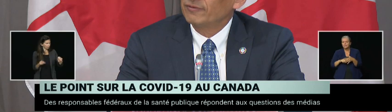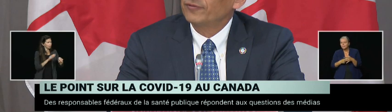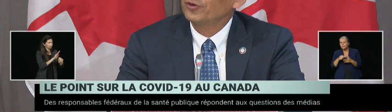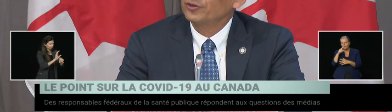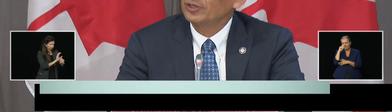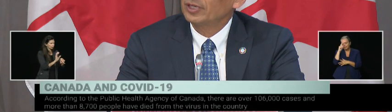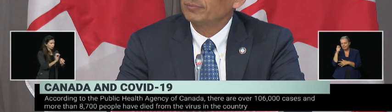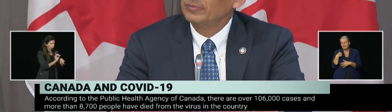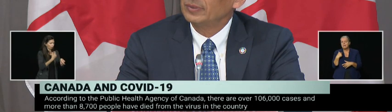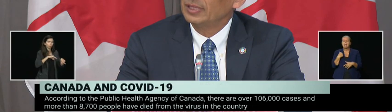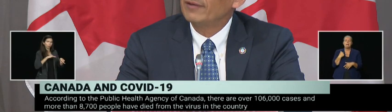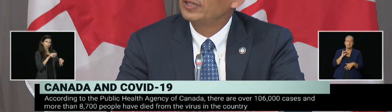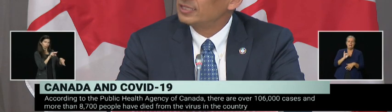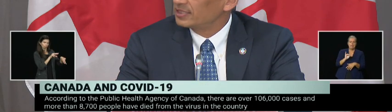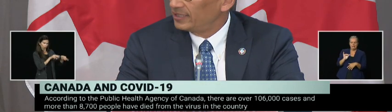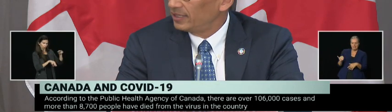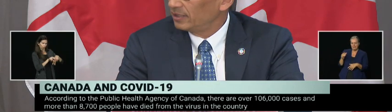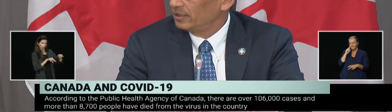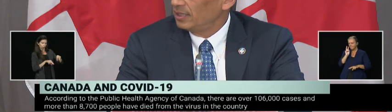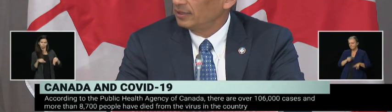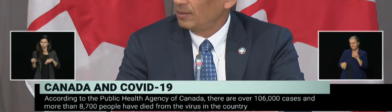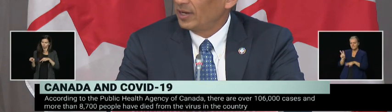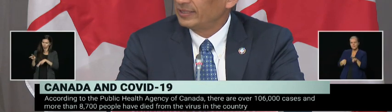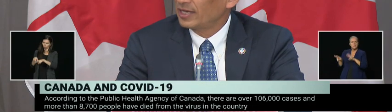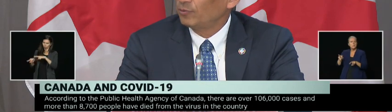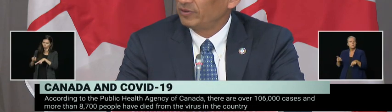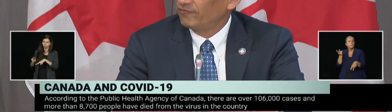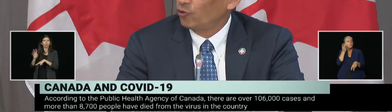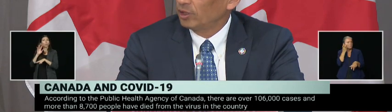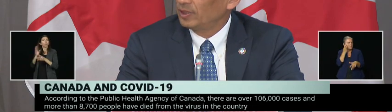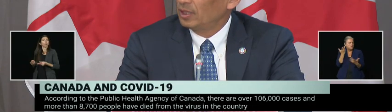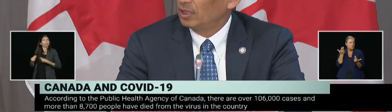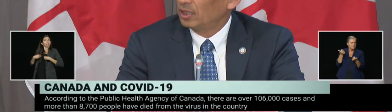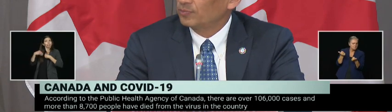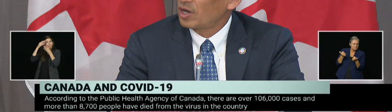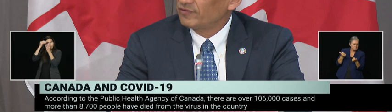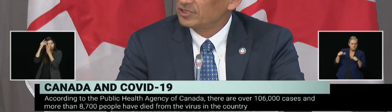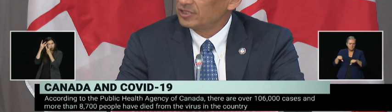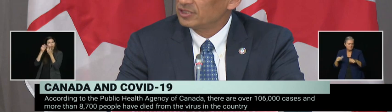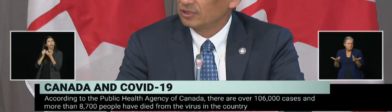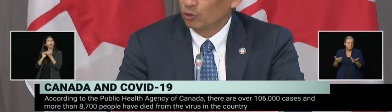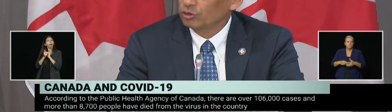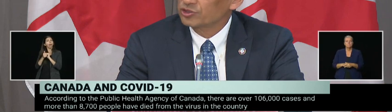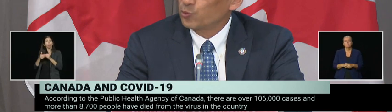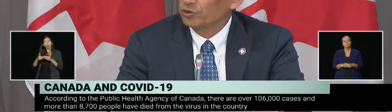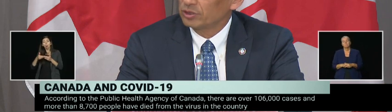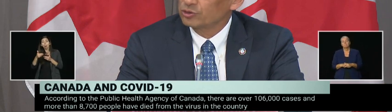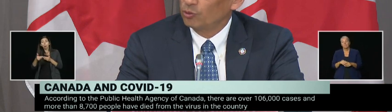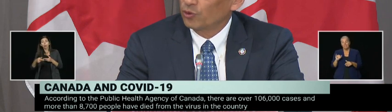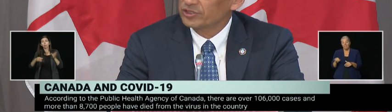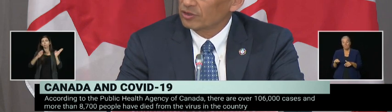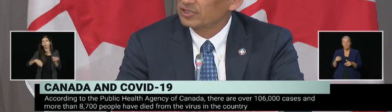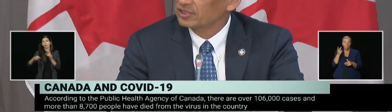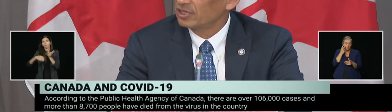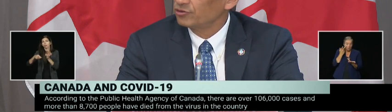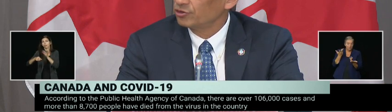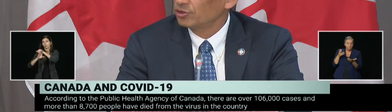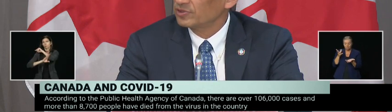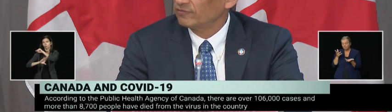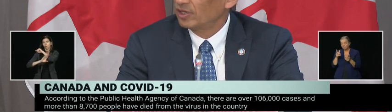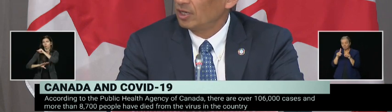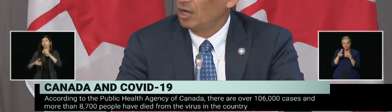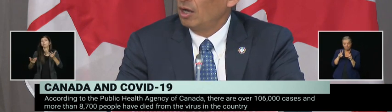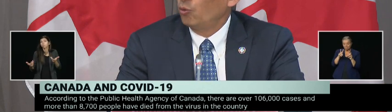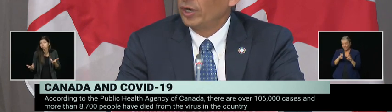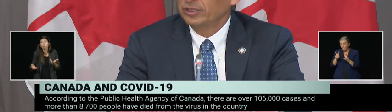give us further evidence and data that might help inform provinces and local school boards across the country